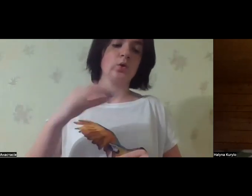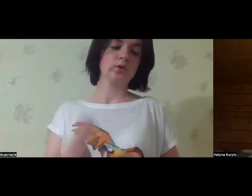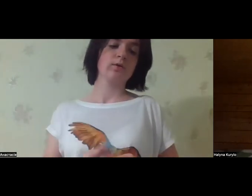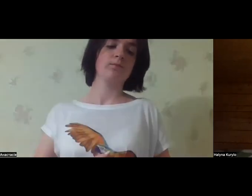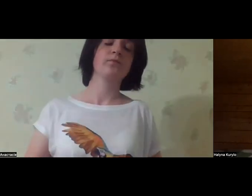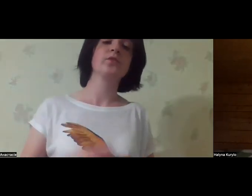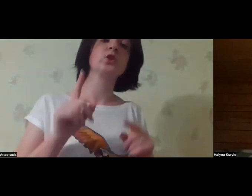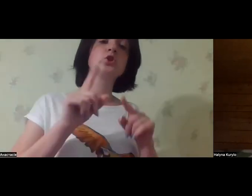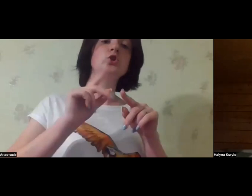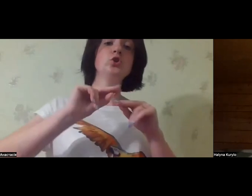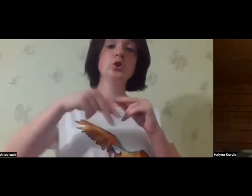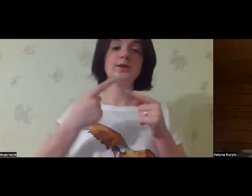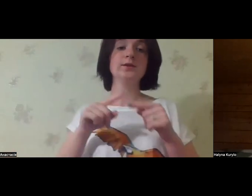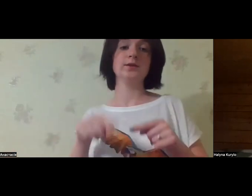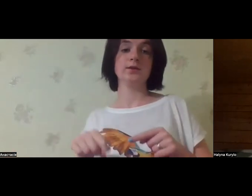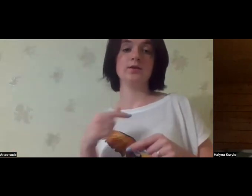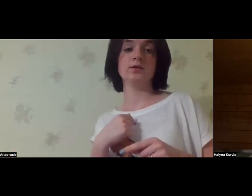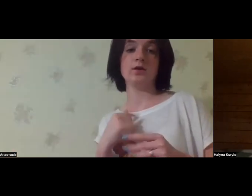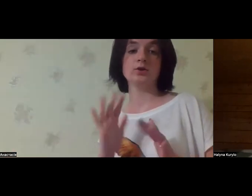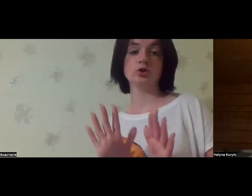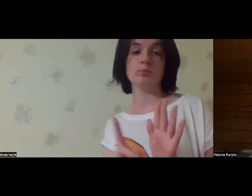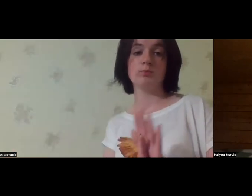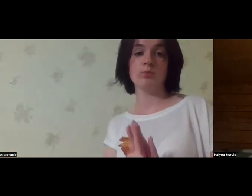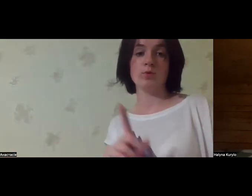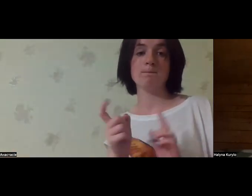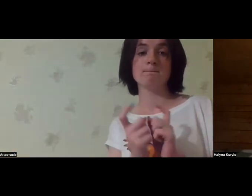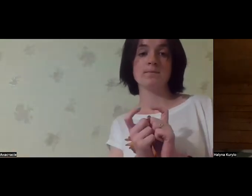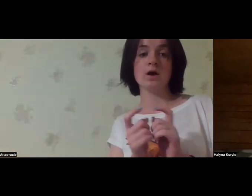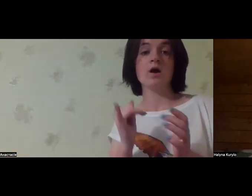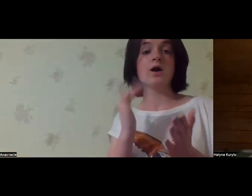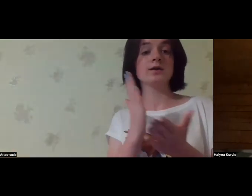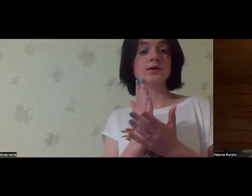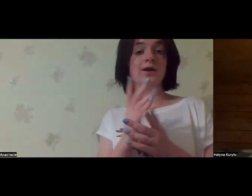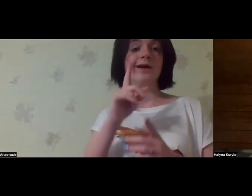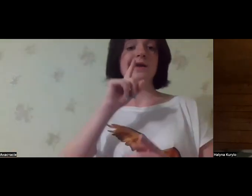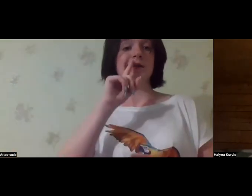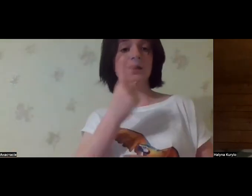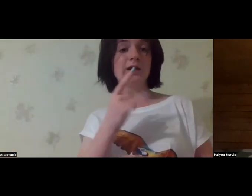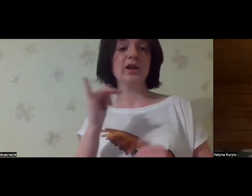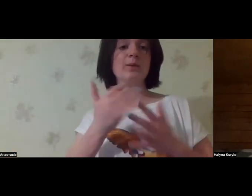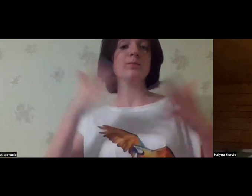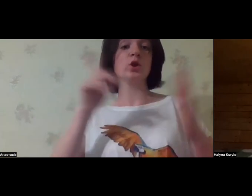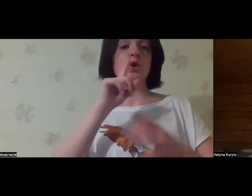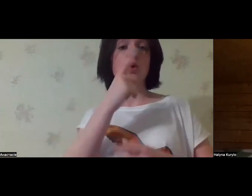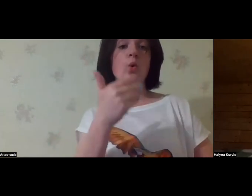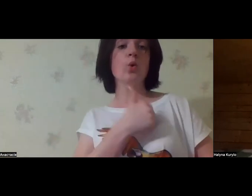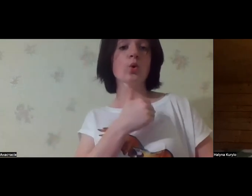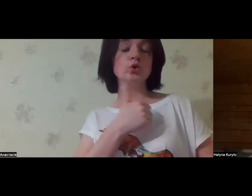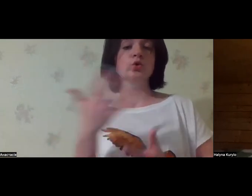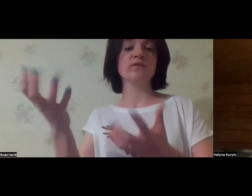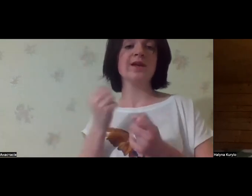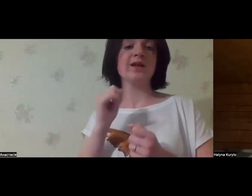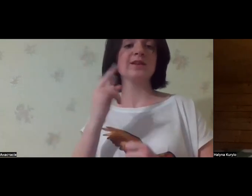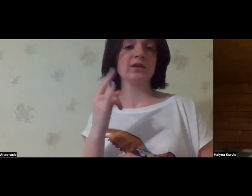make them redundant and fire all of the social workers. So, I only started my